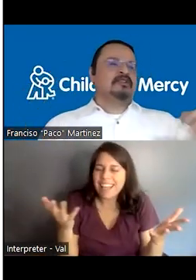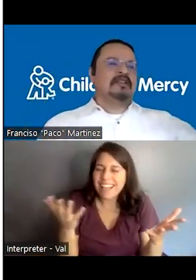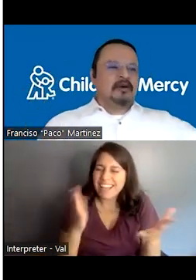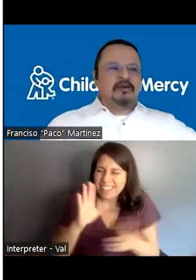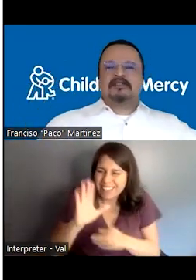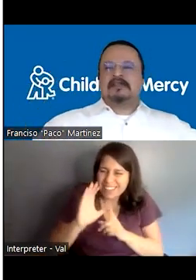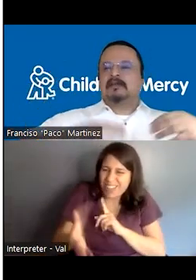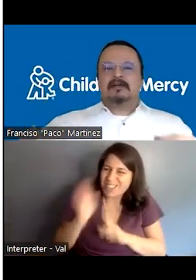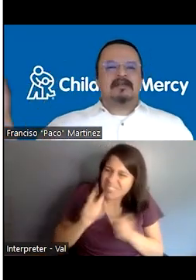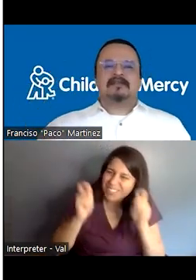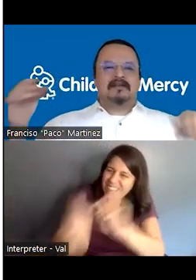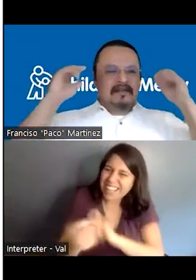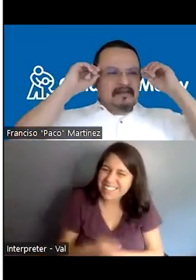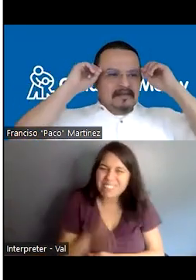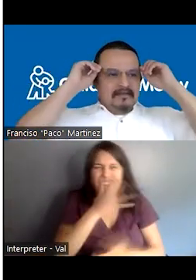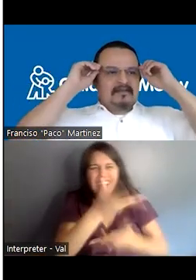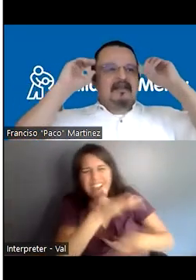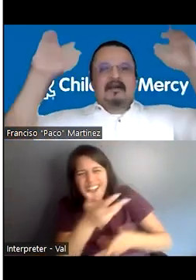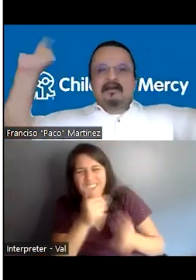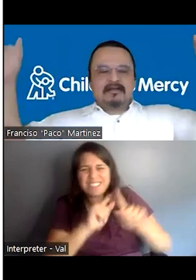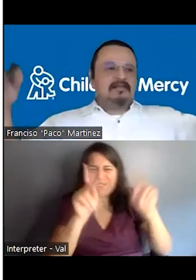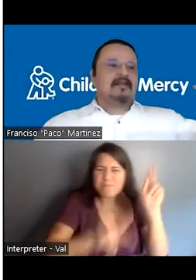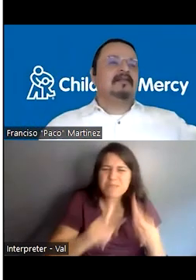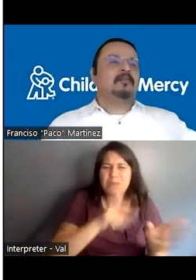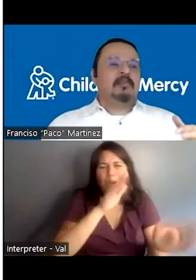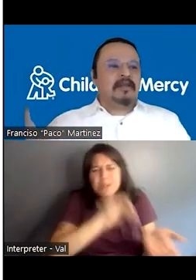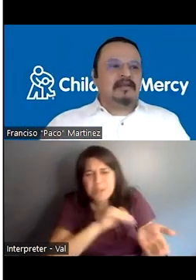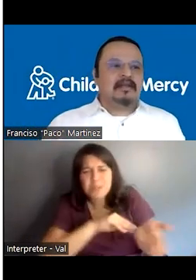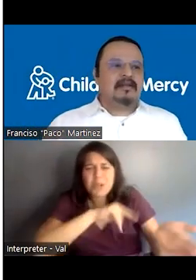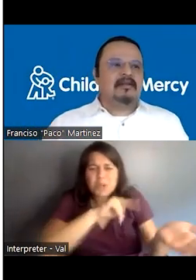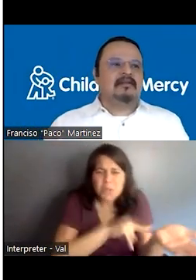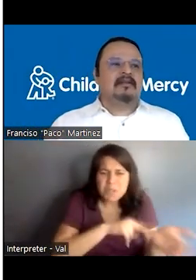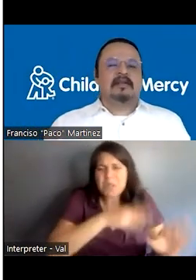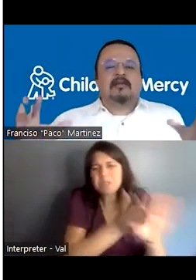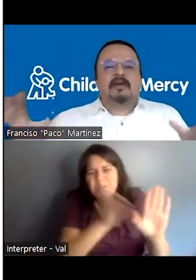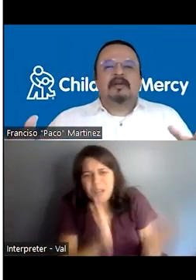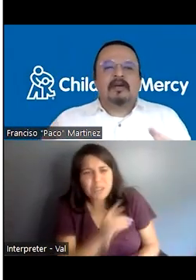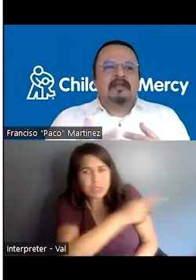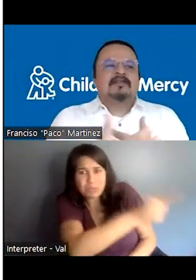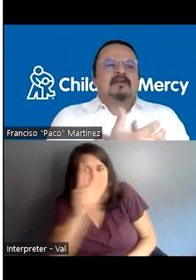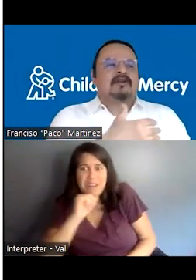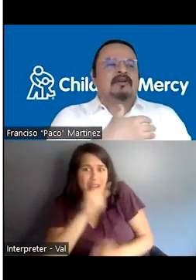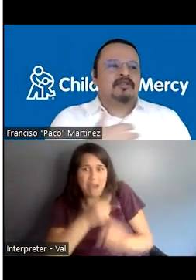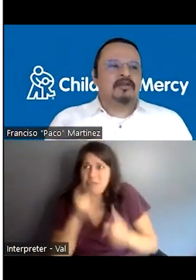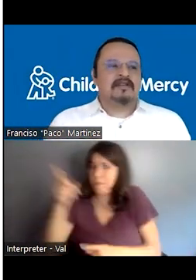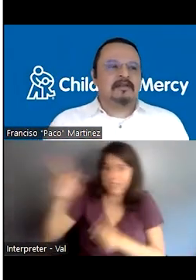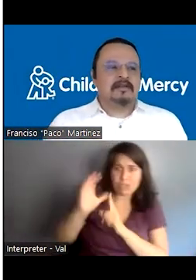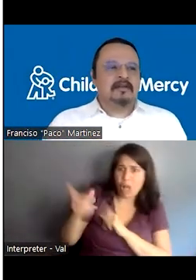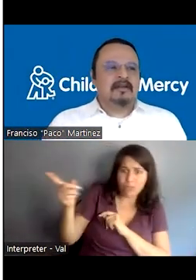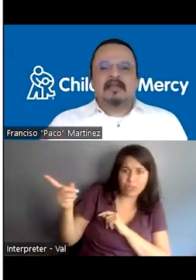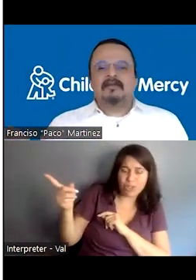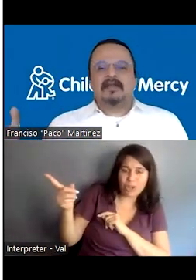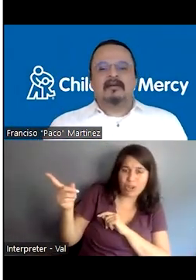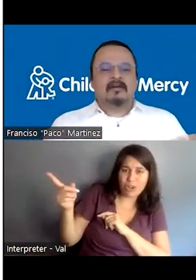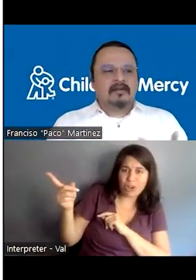to see doctors and nurses and psychologists and people that didn't, that were not in your cultural circle.